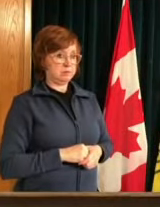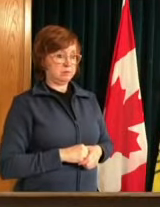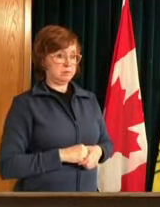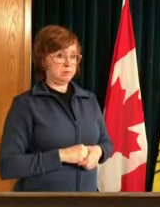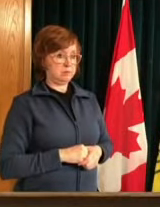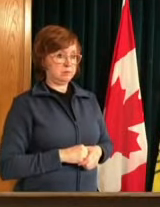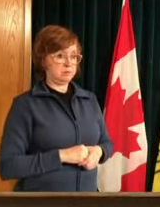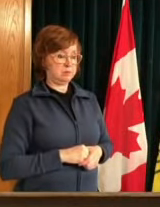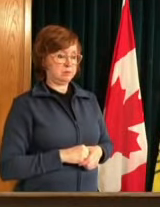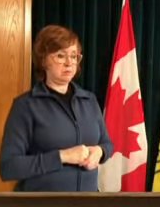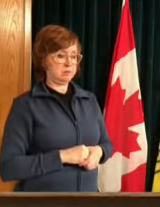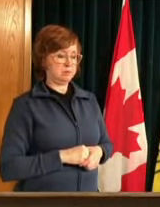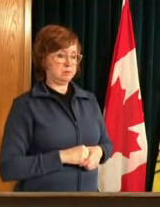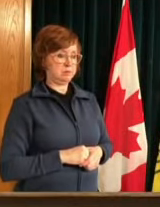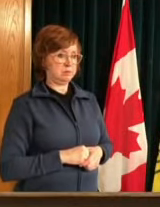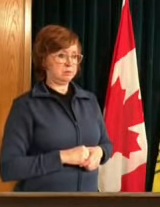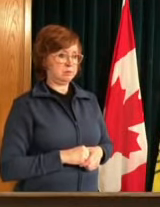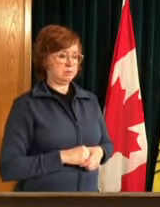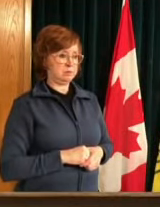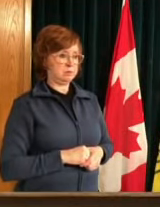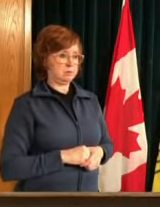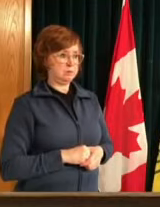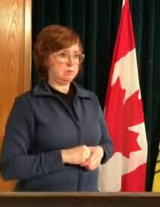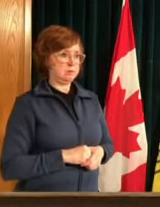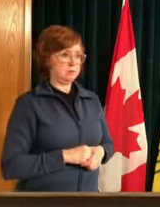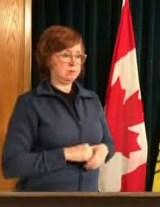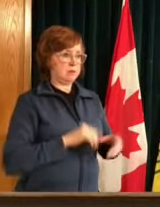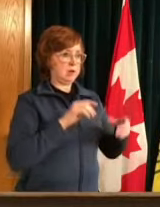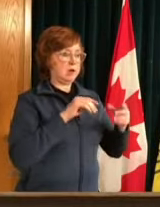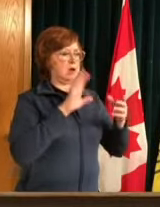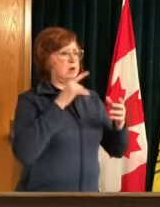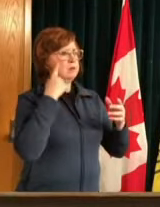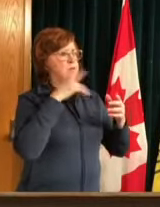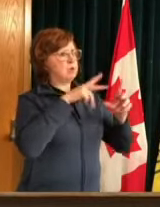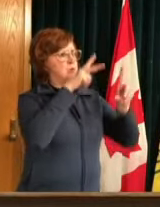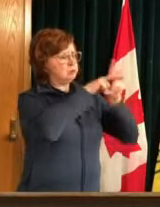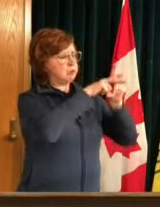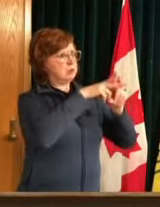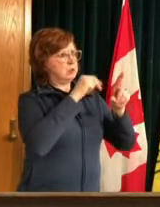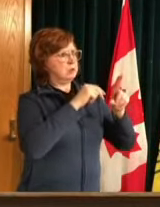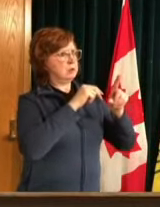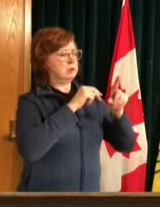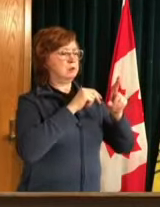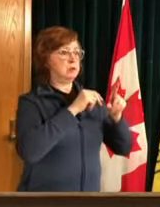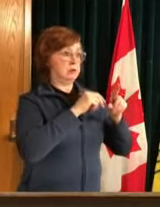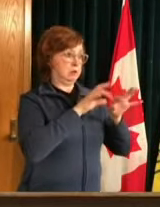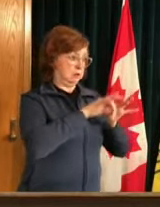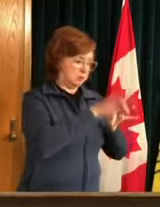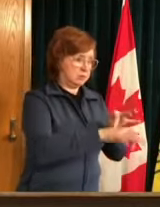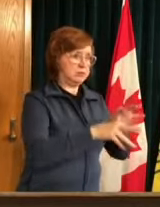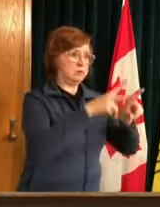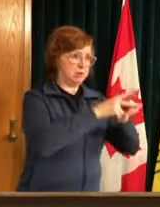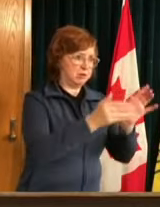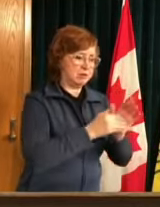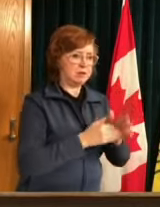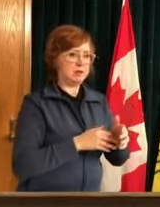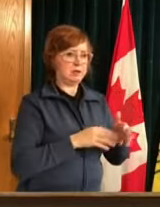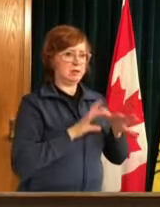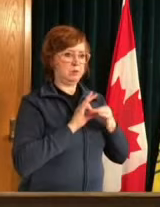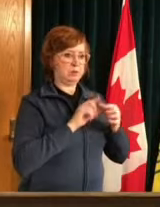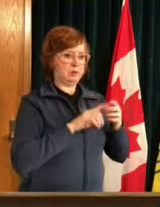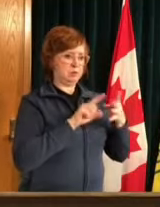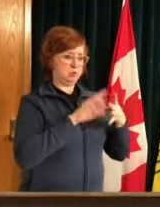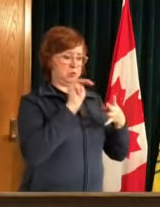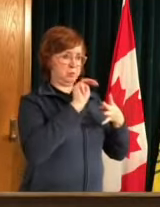that presents in rebooking of some of these appointments and maybe how many uh due to the the the moderna um the moderna changes in